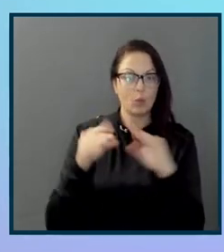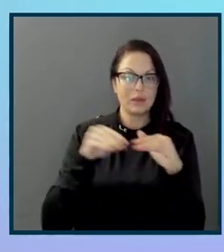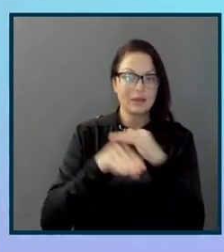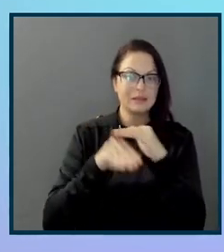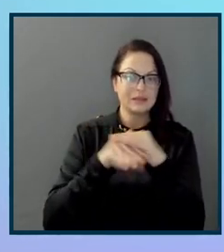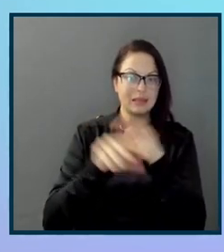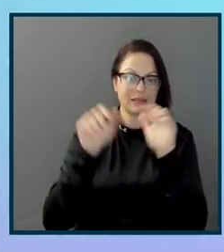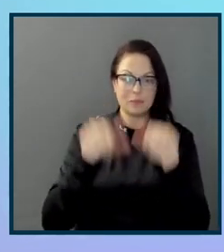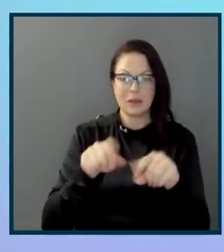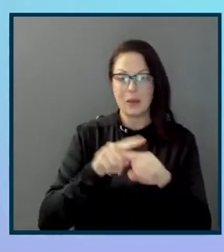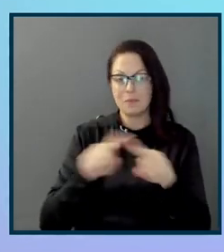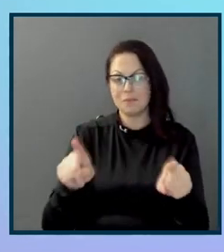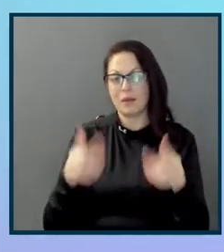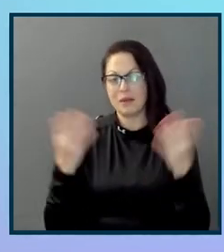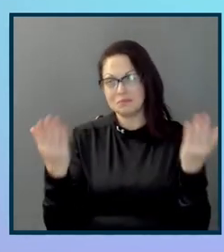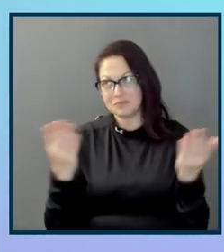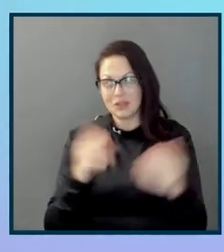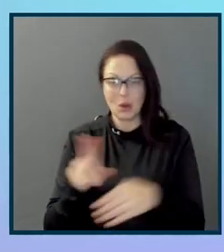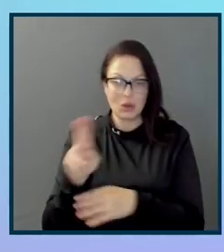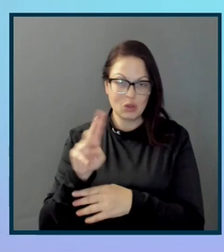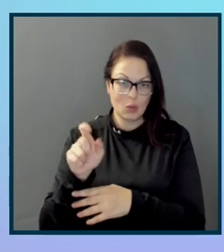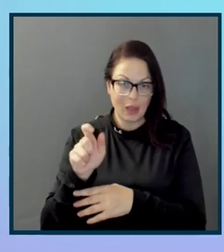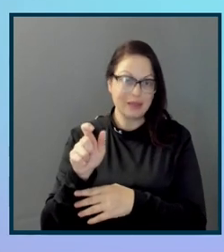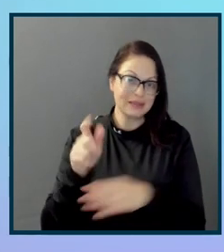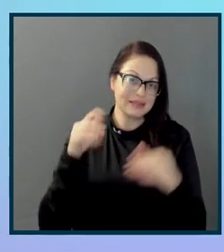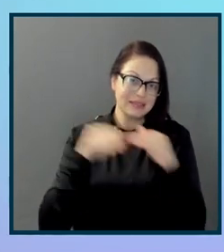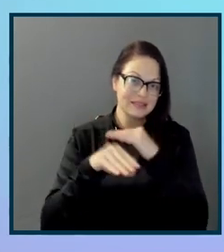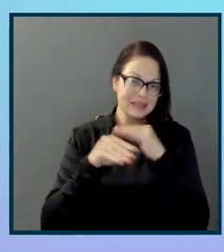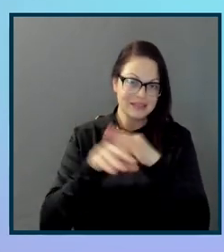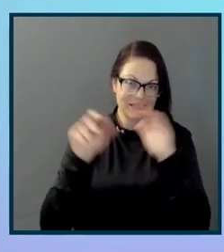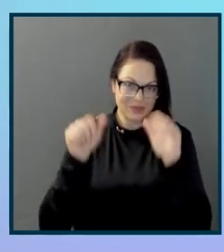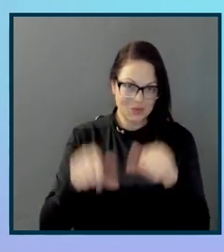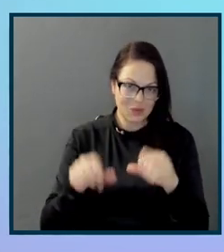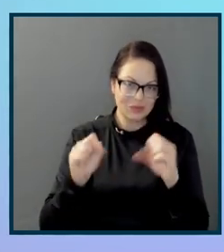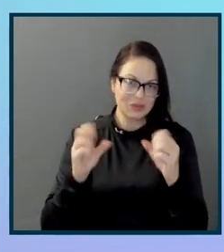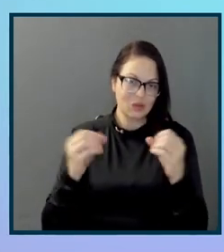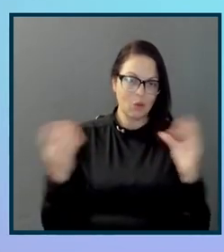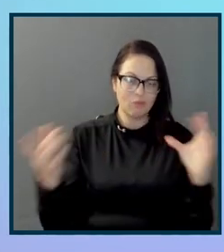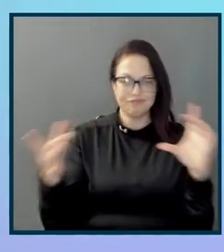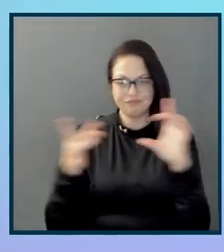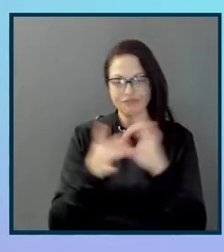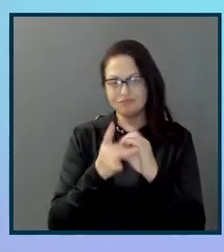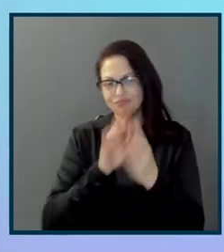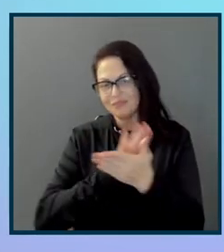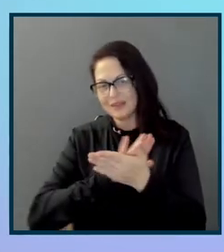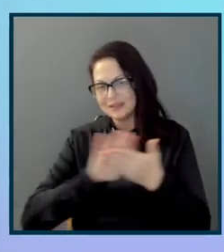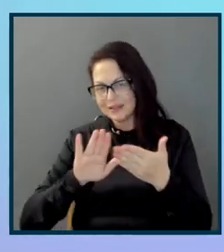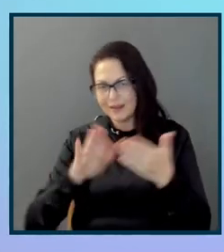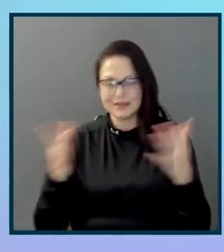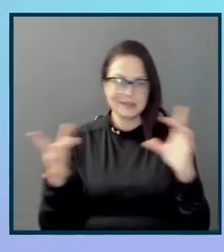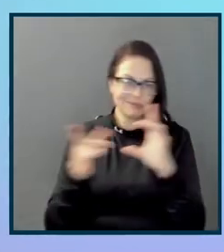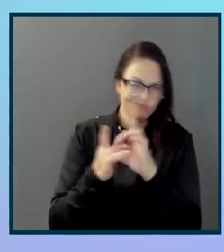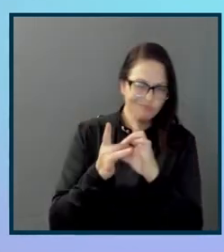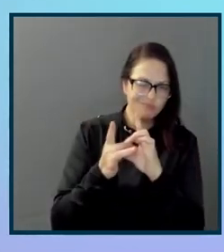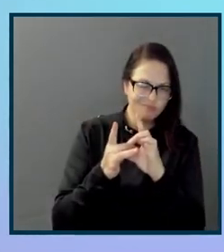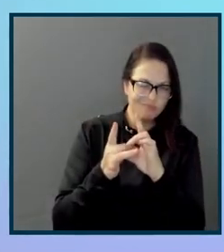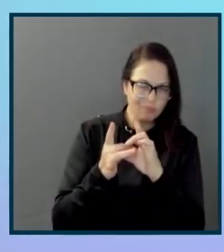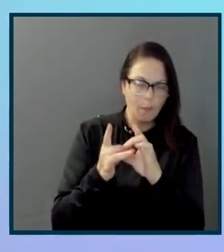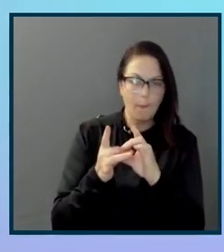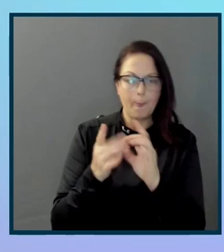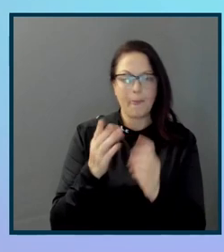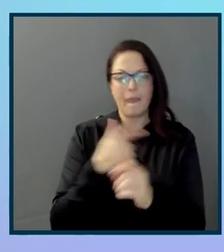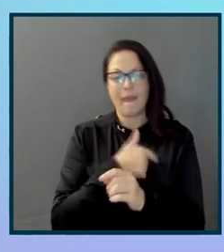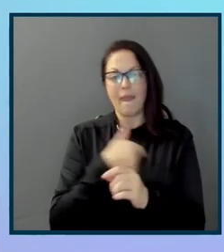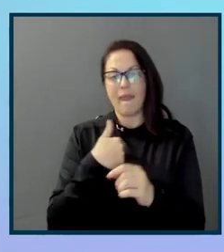as I mentioned, UX is accessible. So, usually, it's a nice marriage there. And we